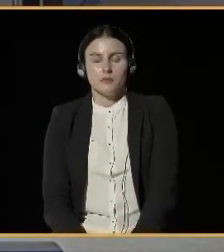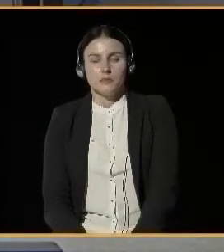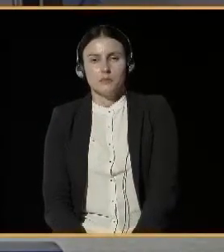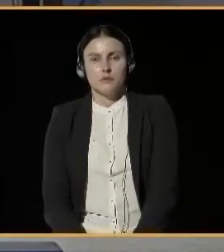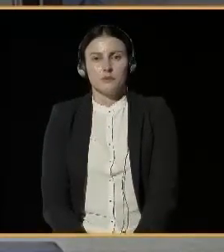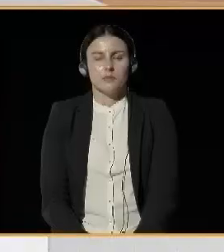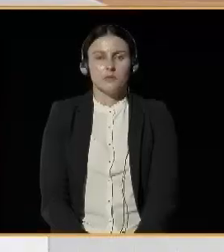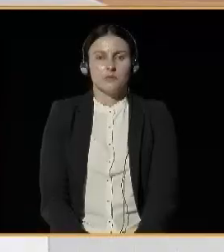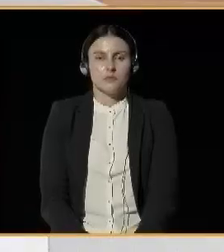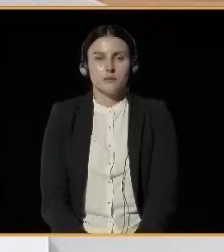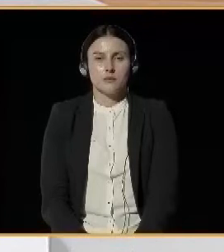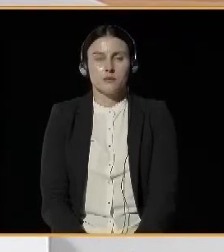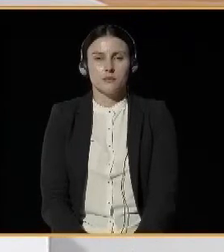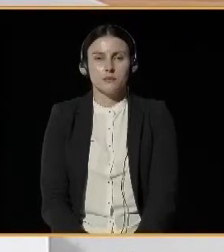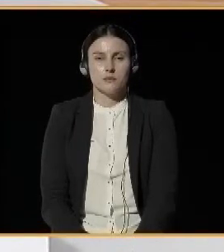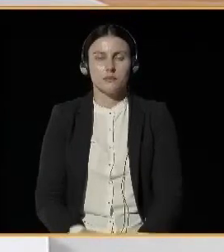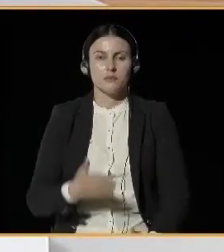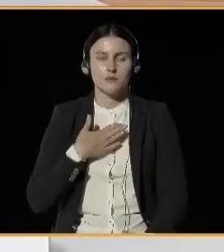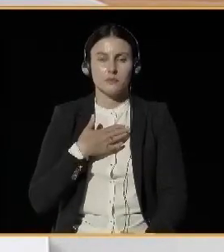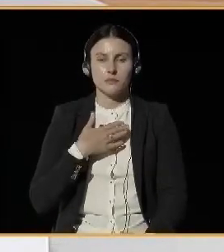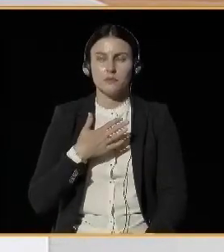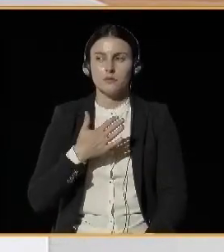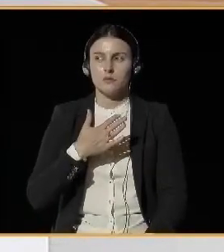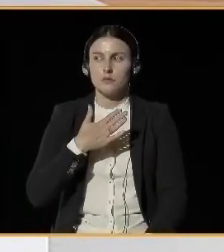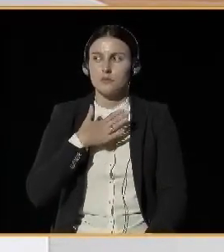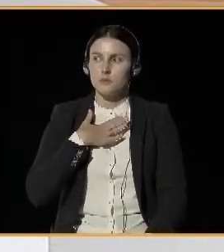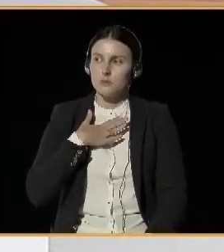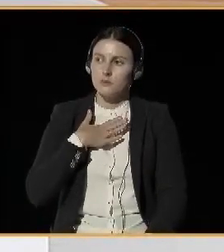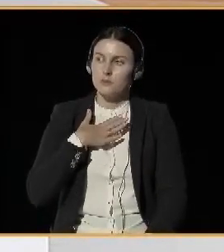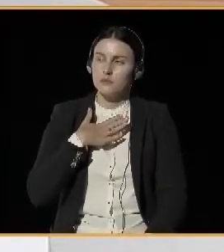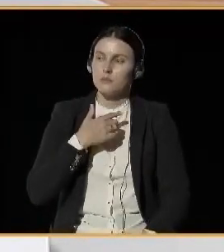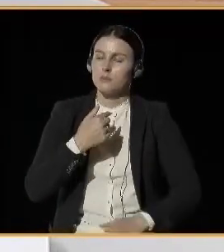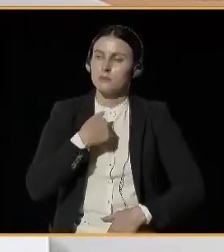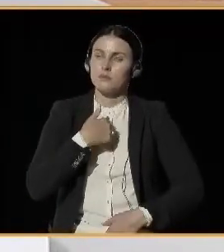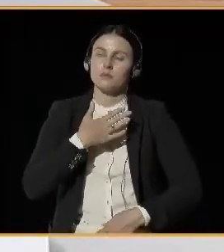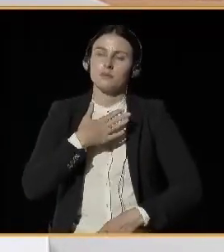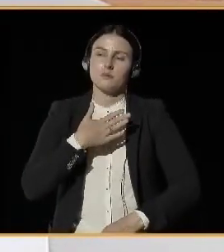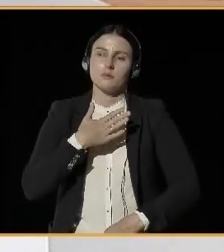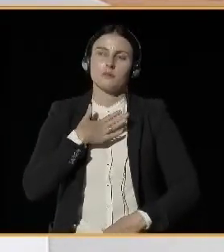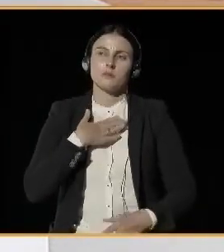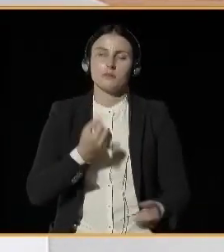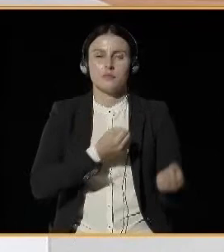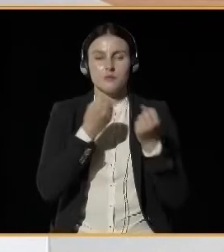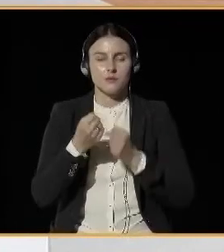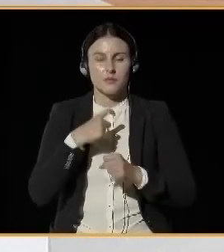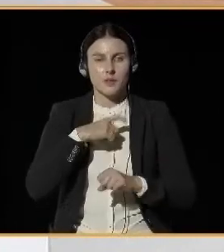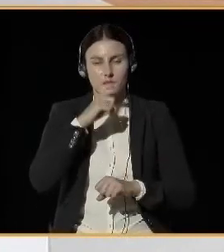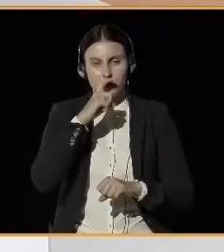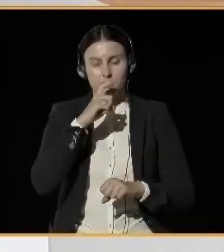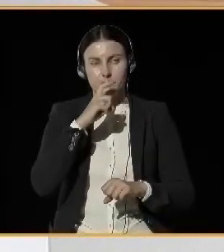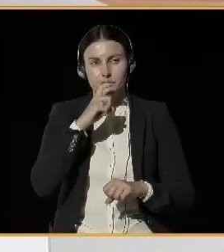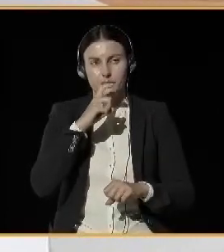I was the one to bring the news about the running out of time. So I will be also the one to encourage you to